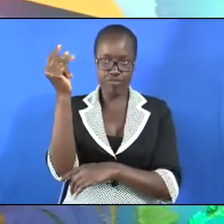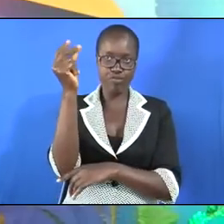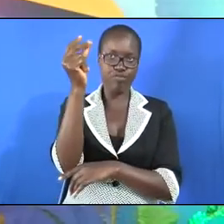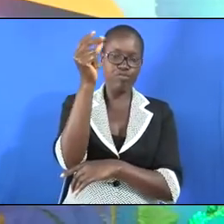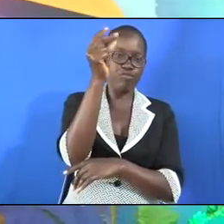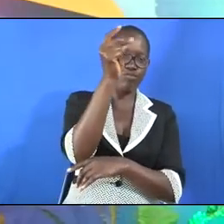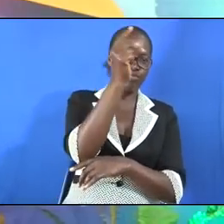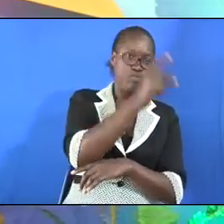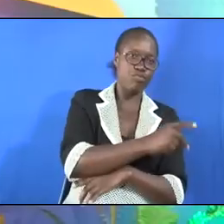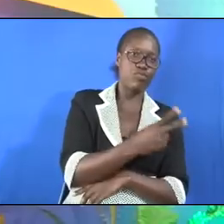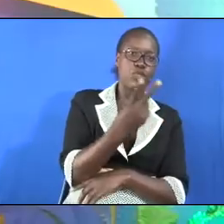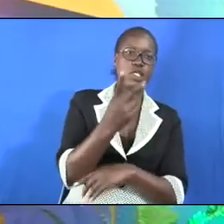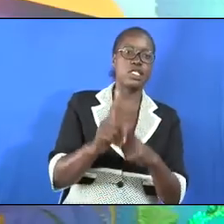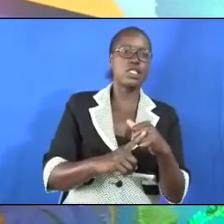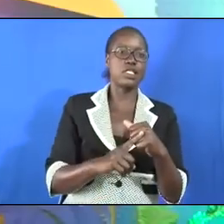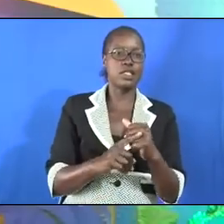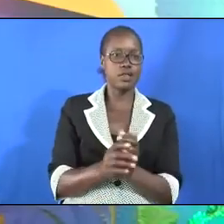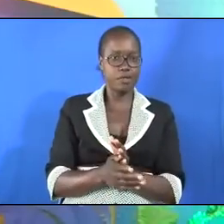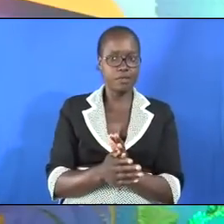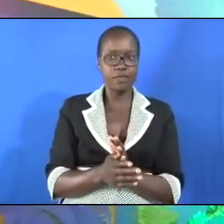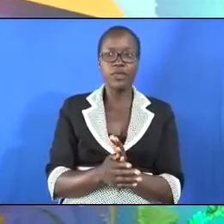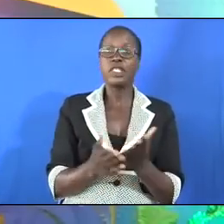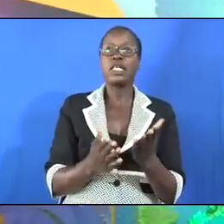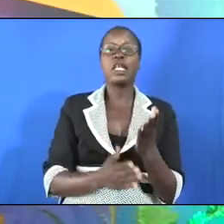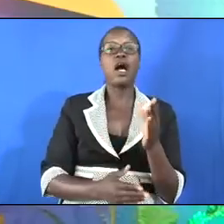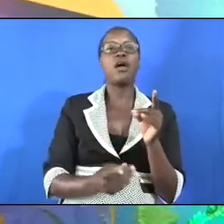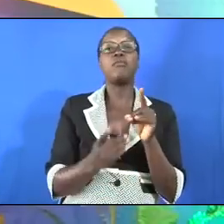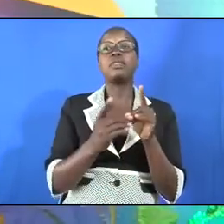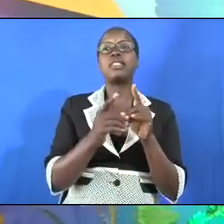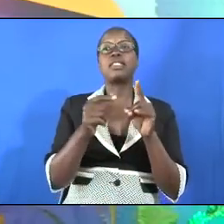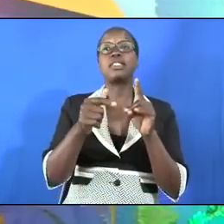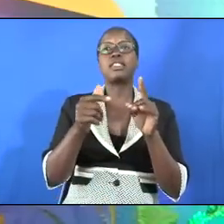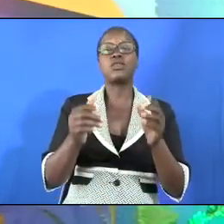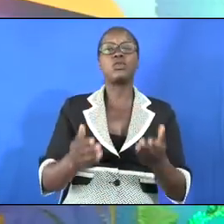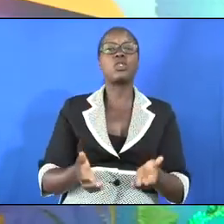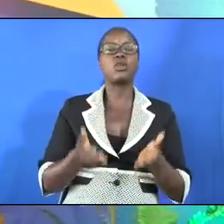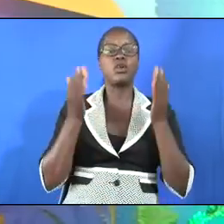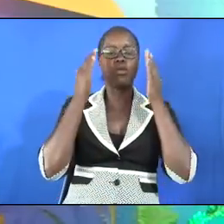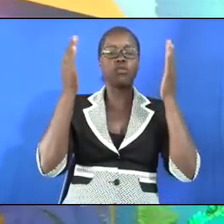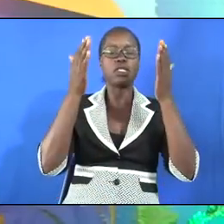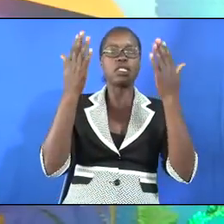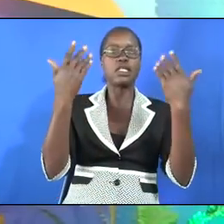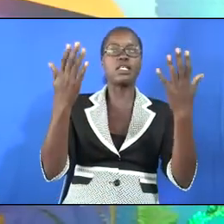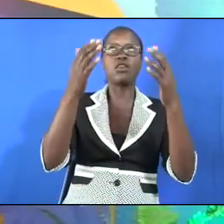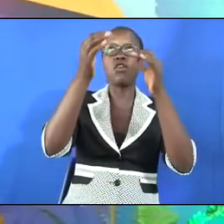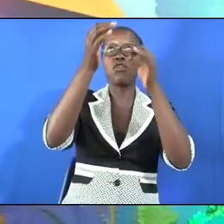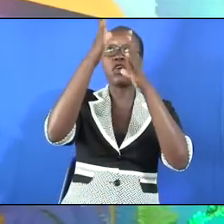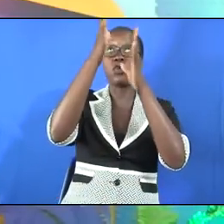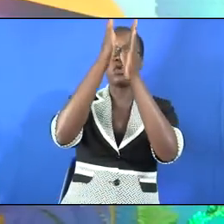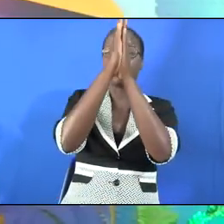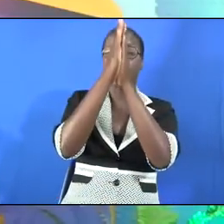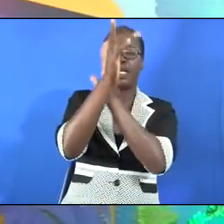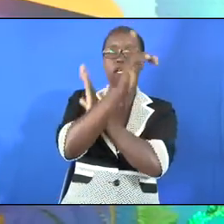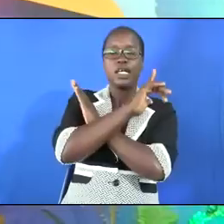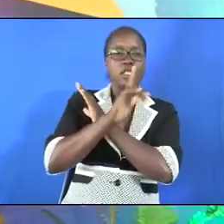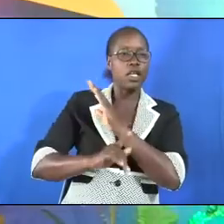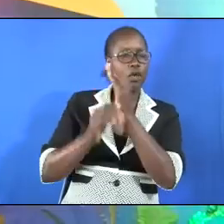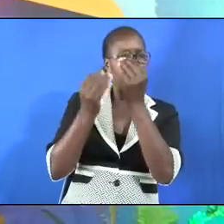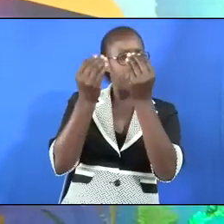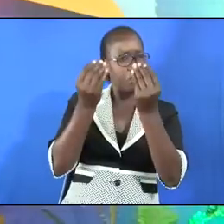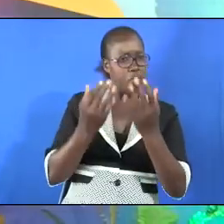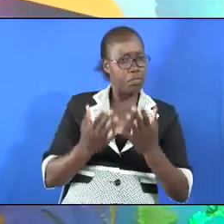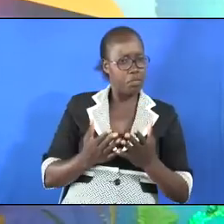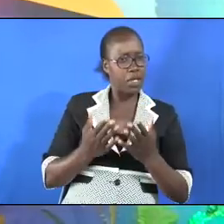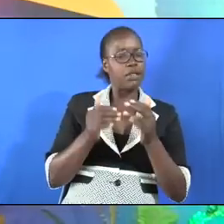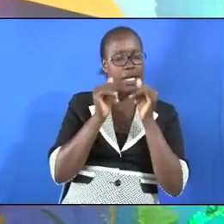arrives. Let us keep this meeting in the hands of God and pray that the Lord will bless us,